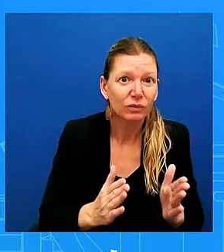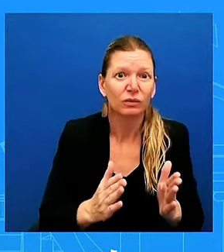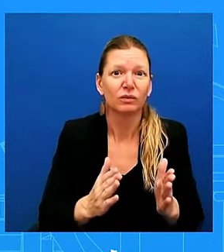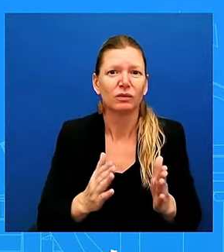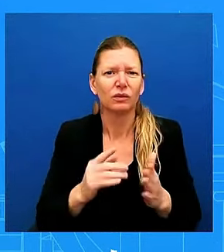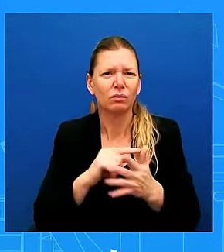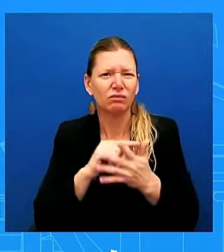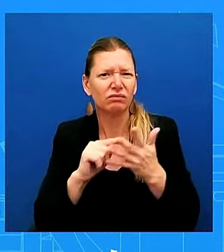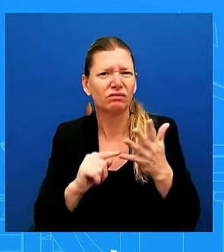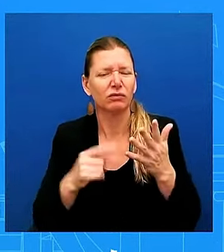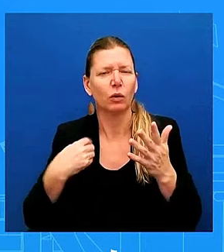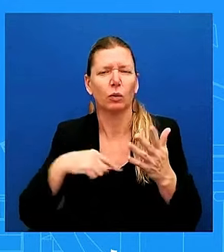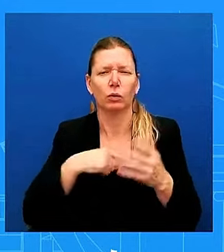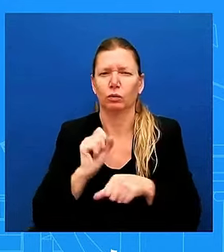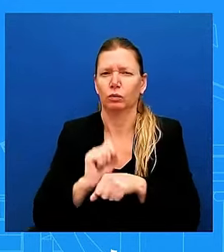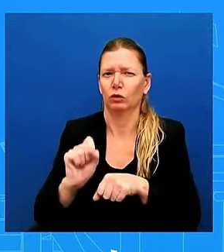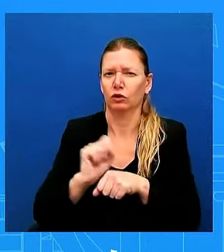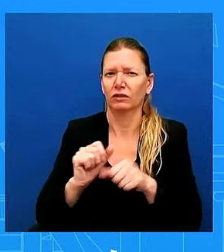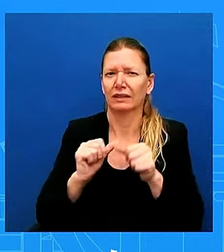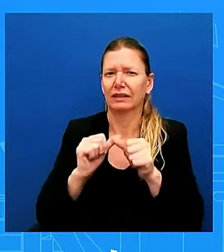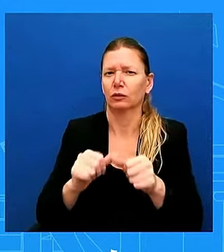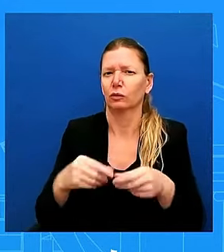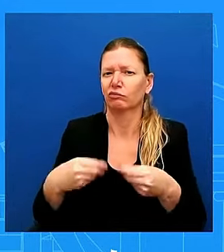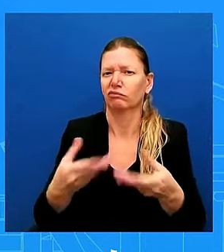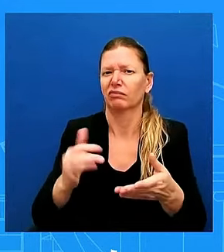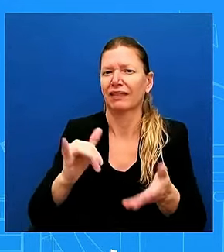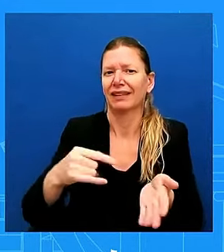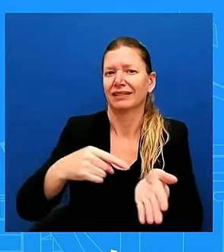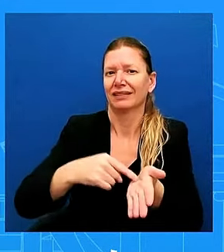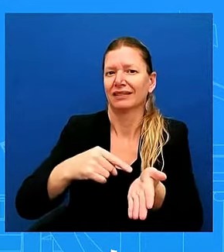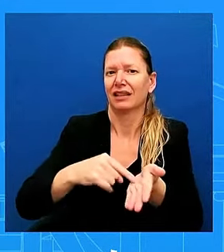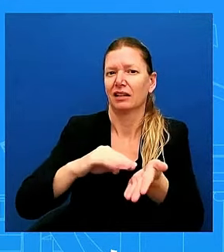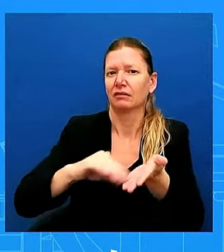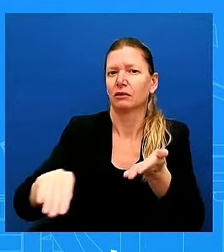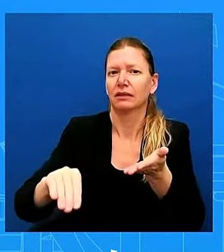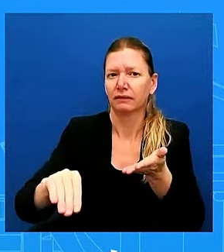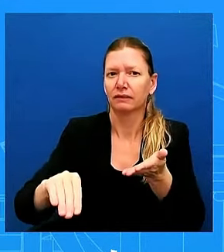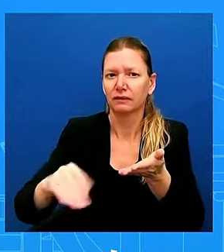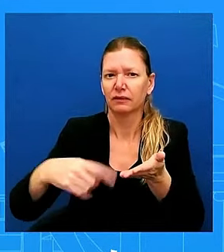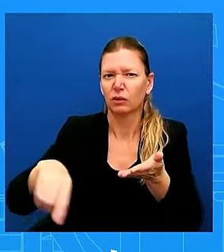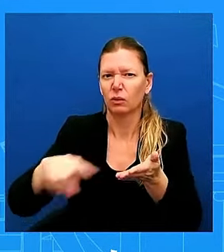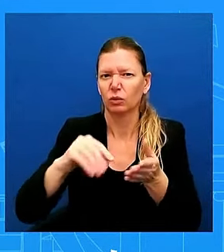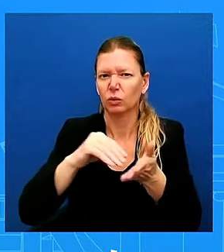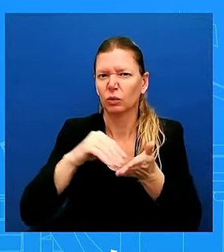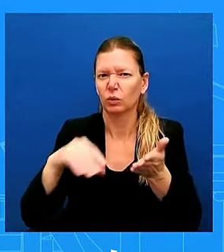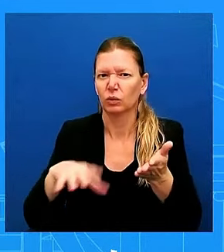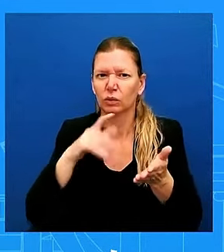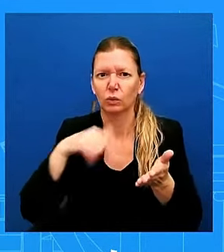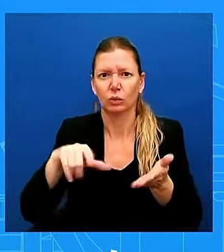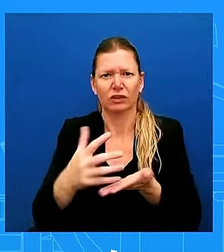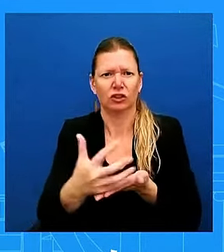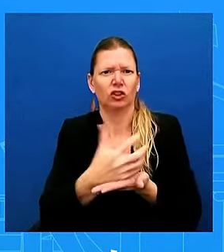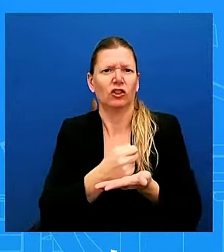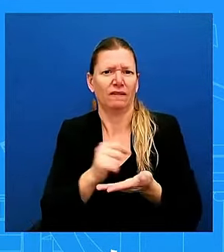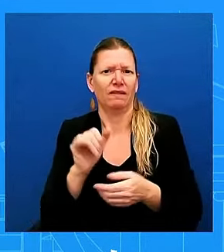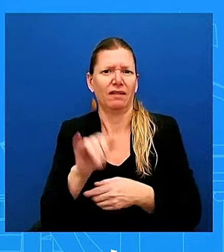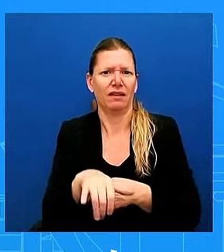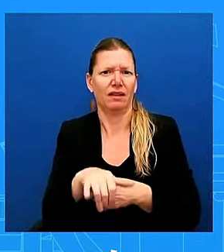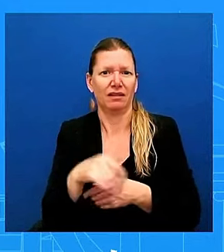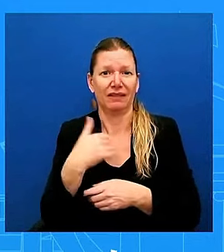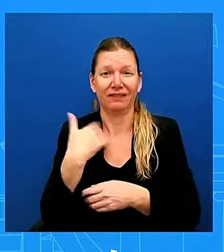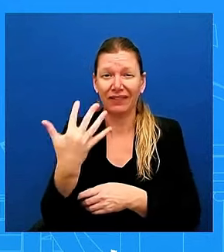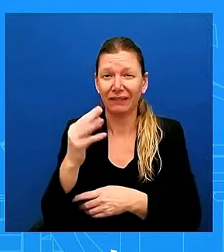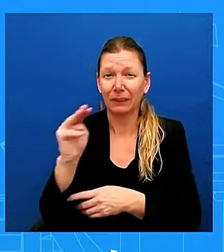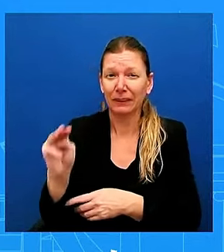want to say that we have five million Americans who have already received debt relief and, you know, you can go on